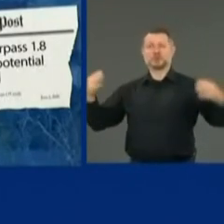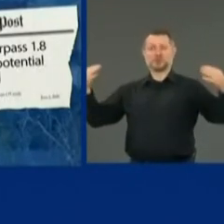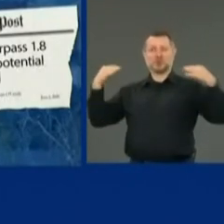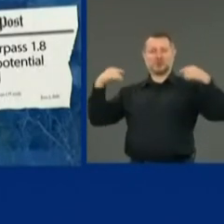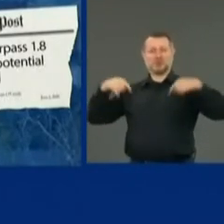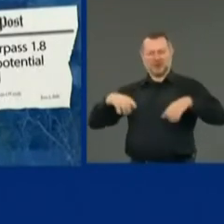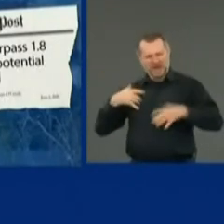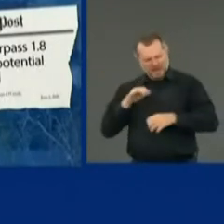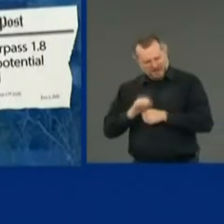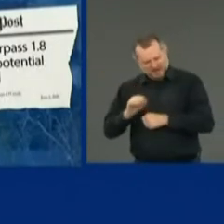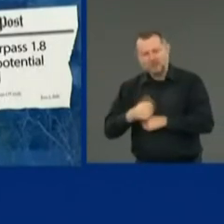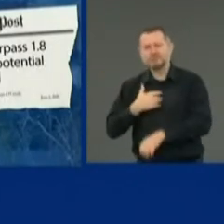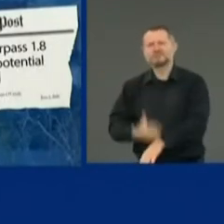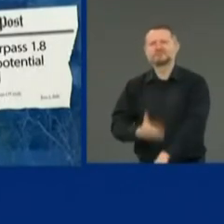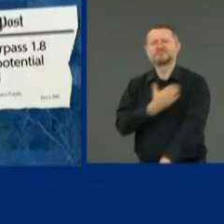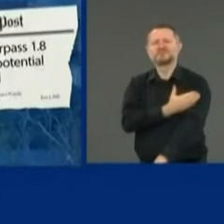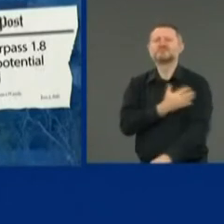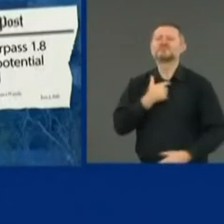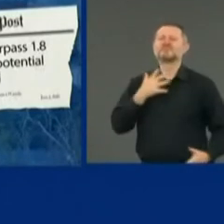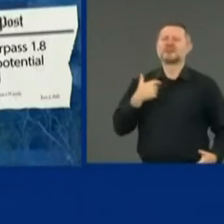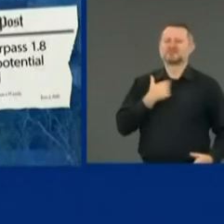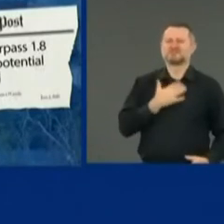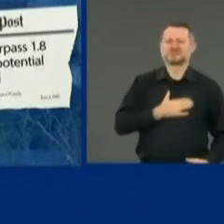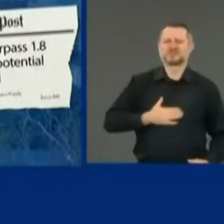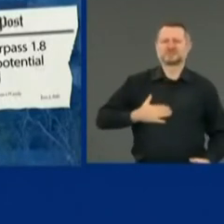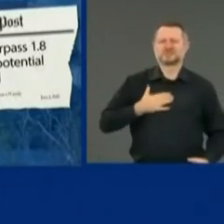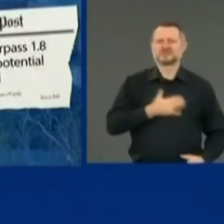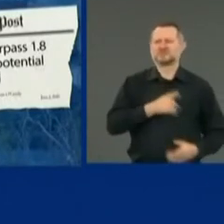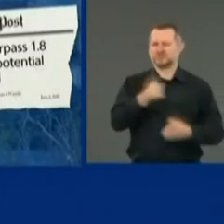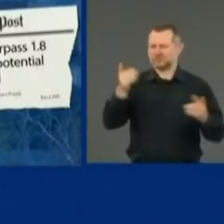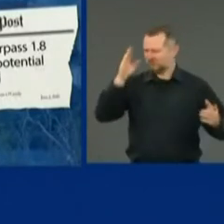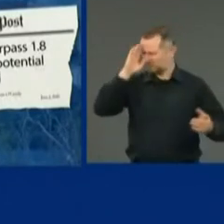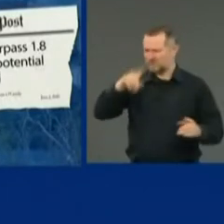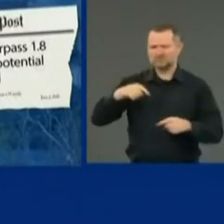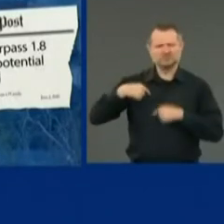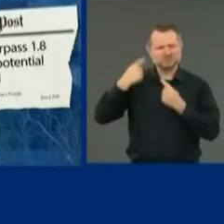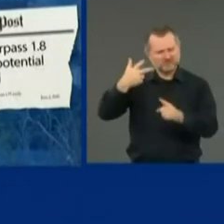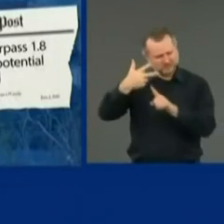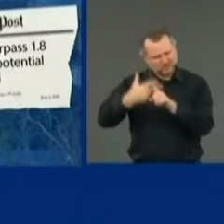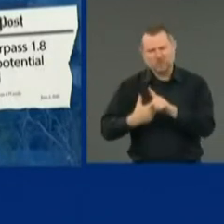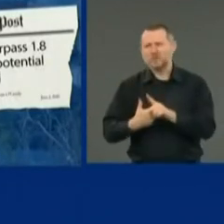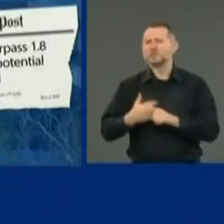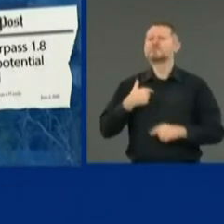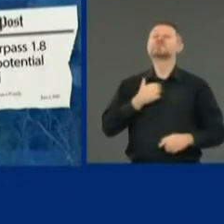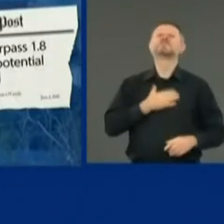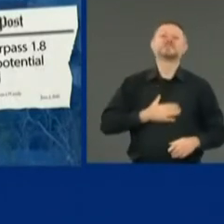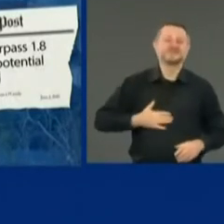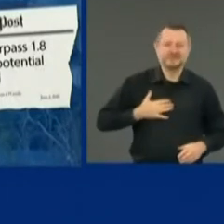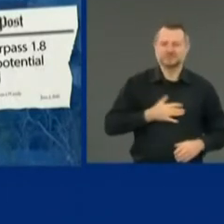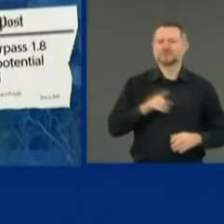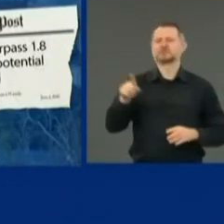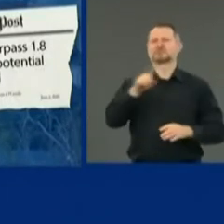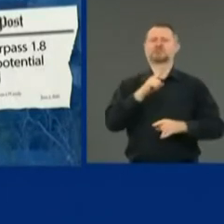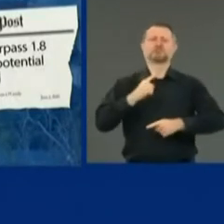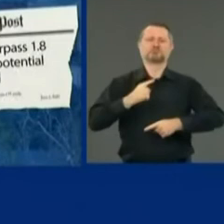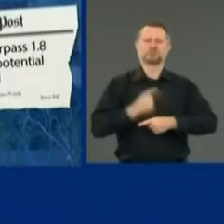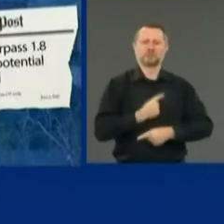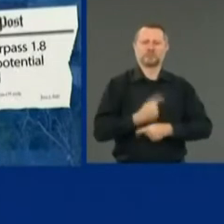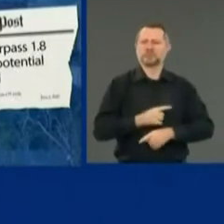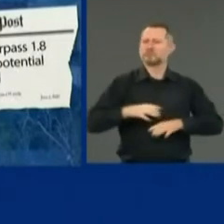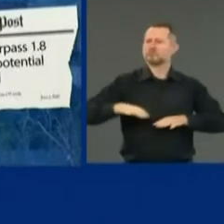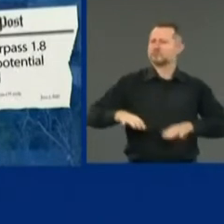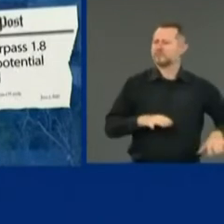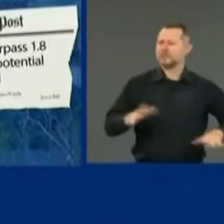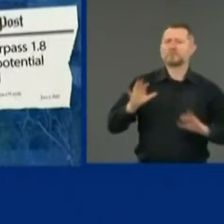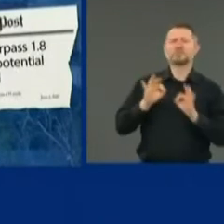please. I know it's been 90 days. Please stay disciplined. Stay smart because it is